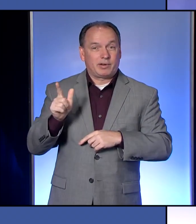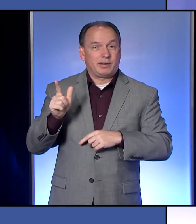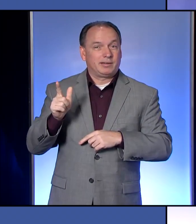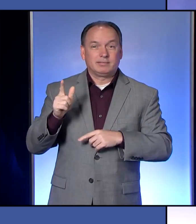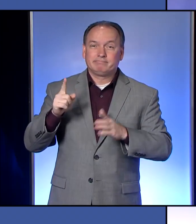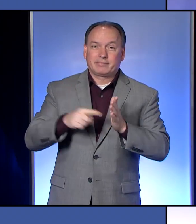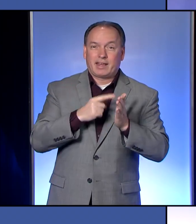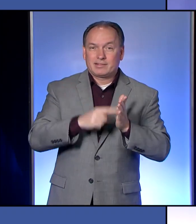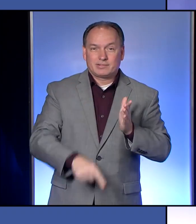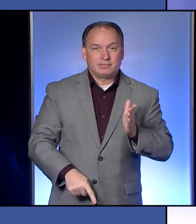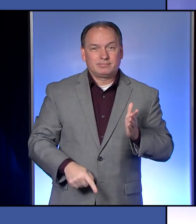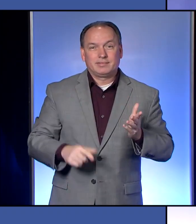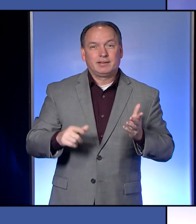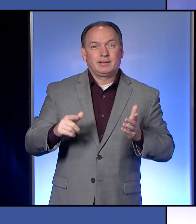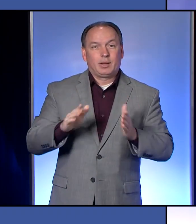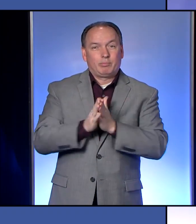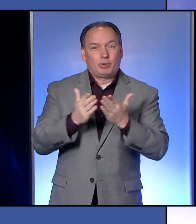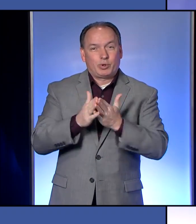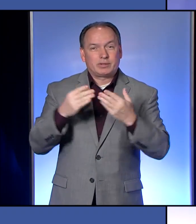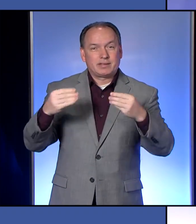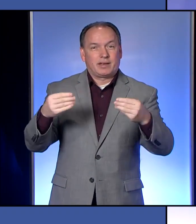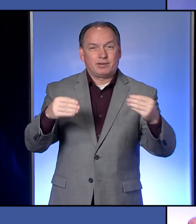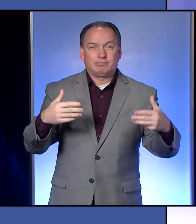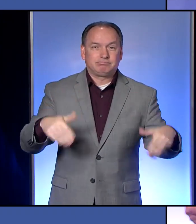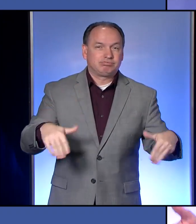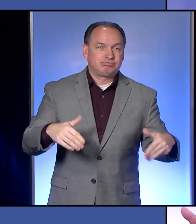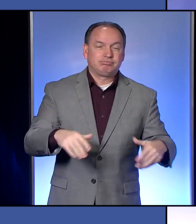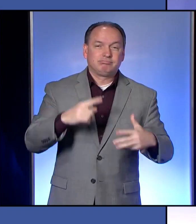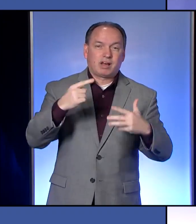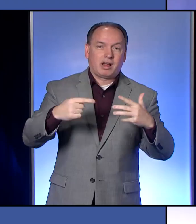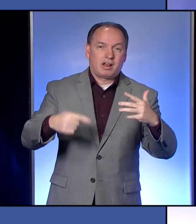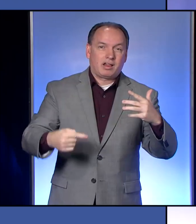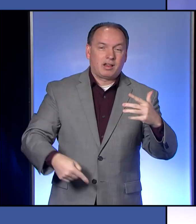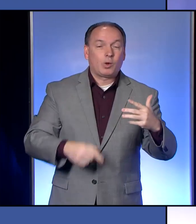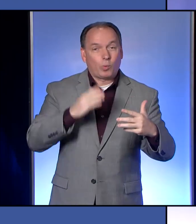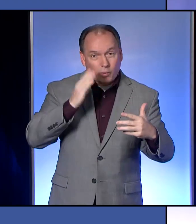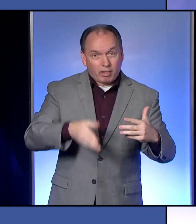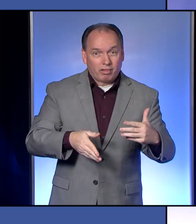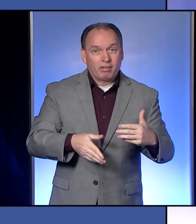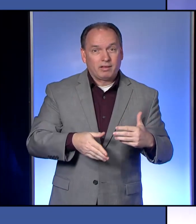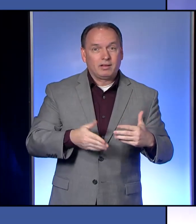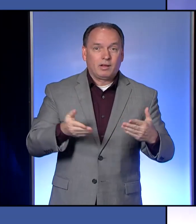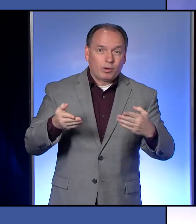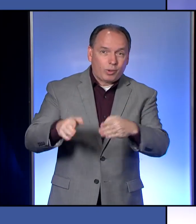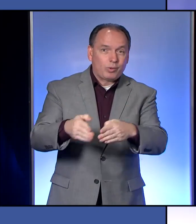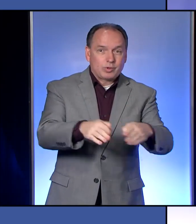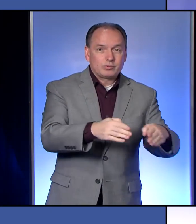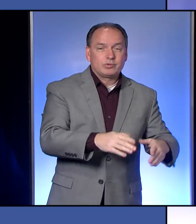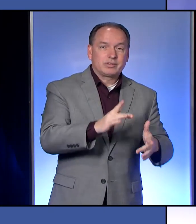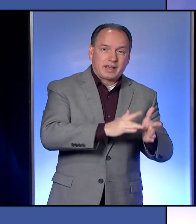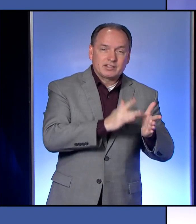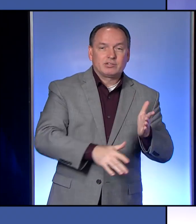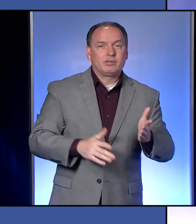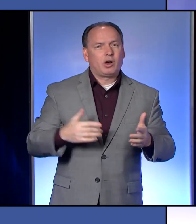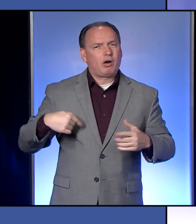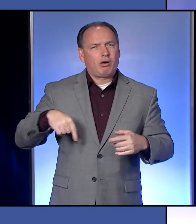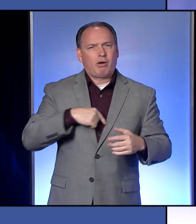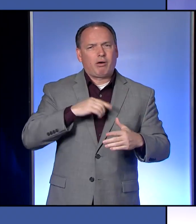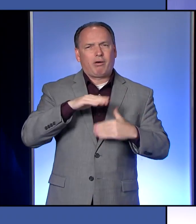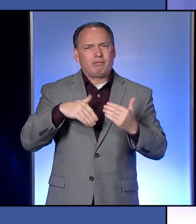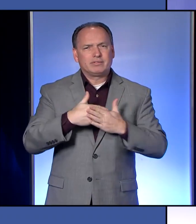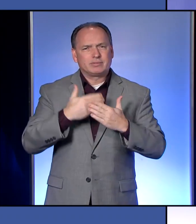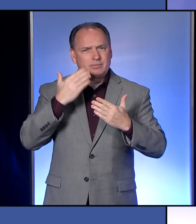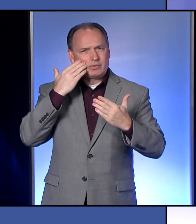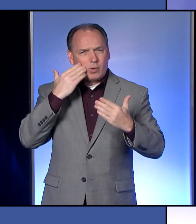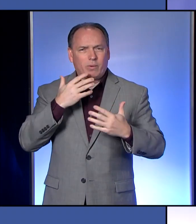great American book sale and, and it'll be on and on and on. A lot of those events that we've all come to love and know and are part of the fabric